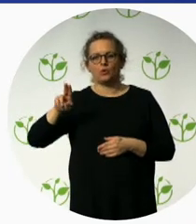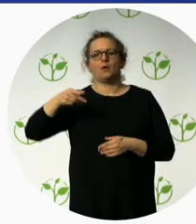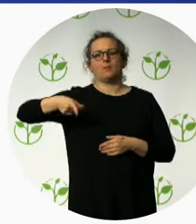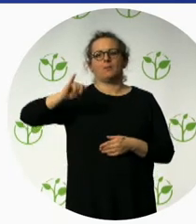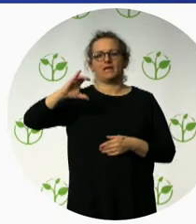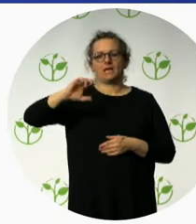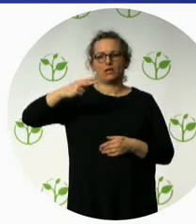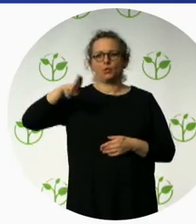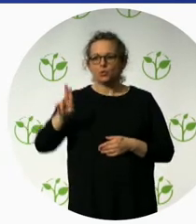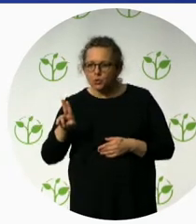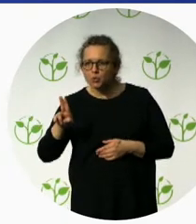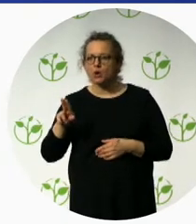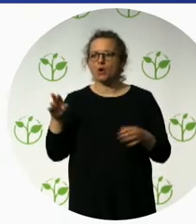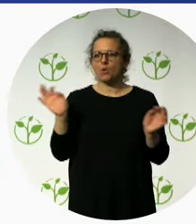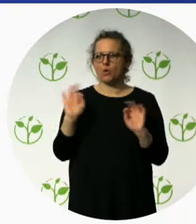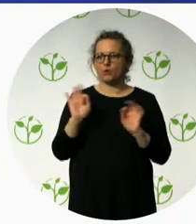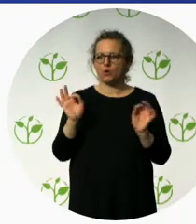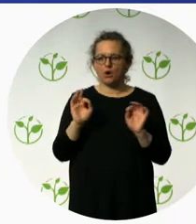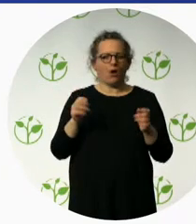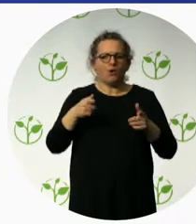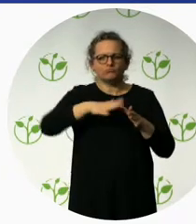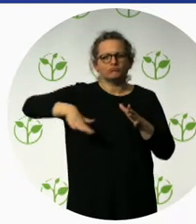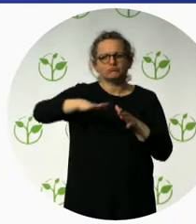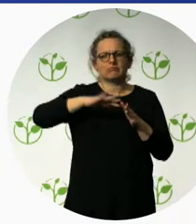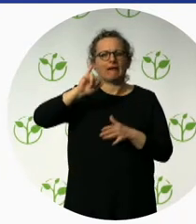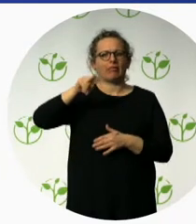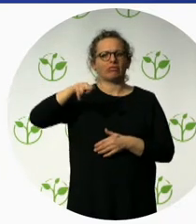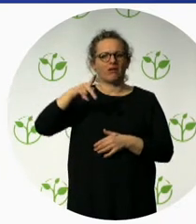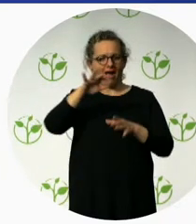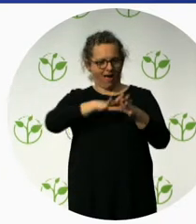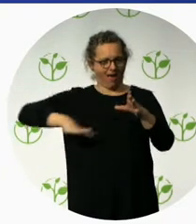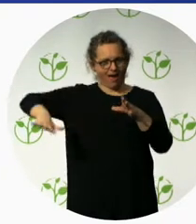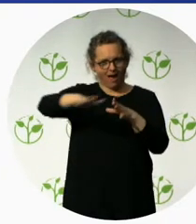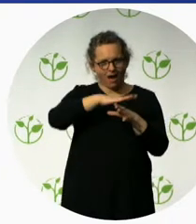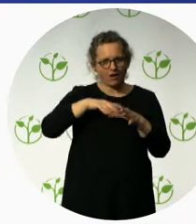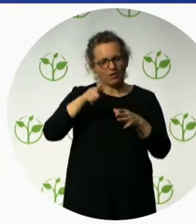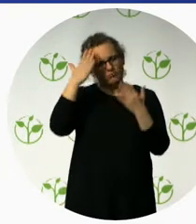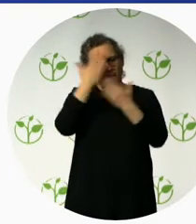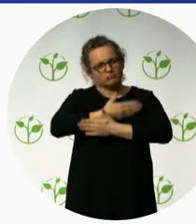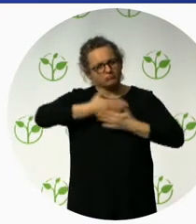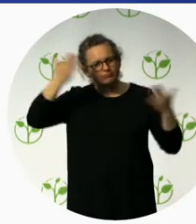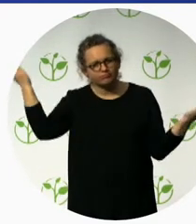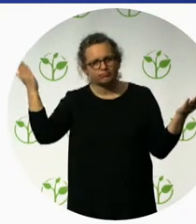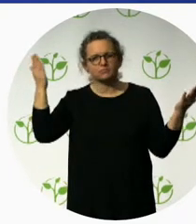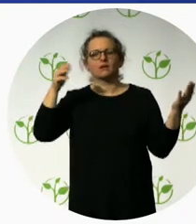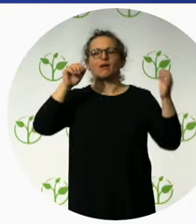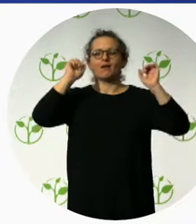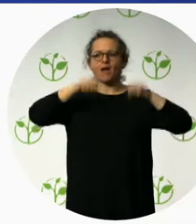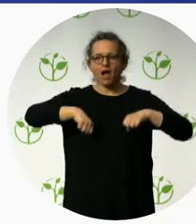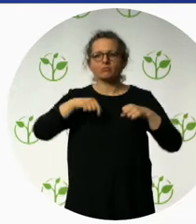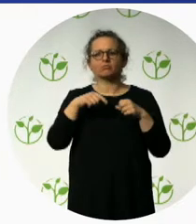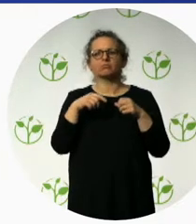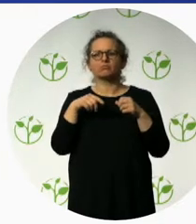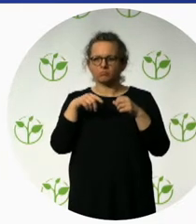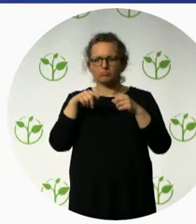to go and enter the sites. And, well, here we need two helpers to